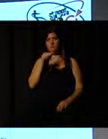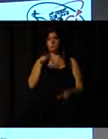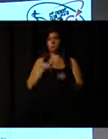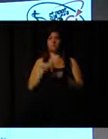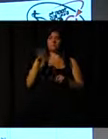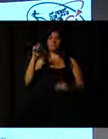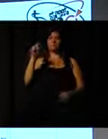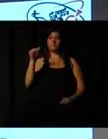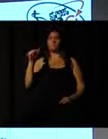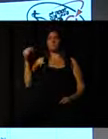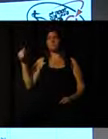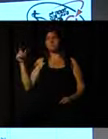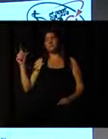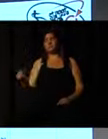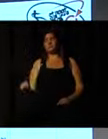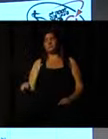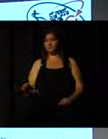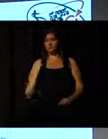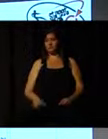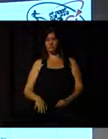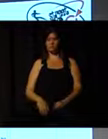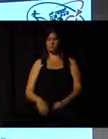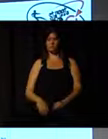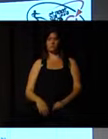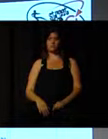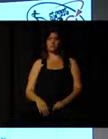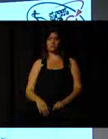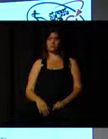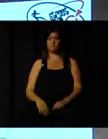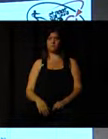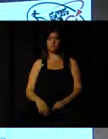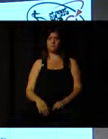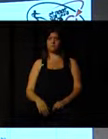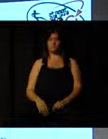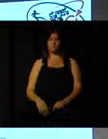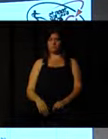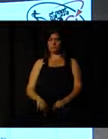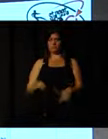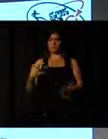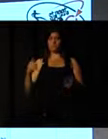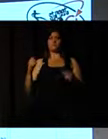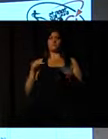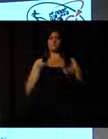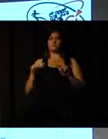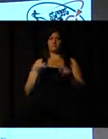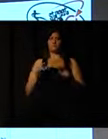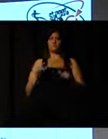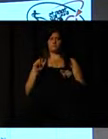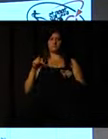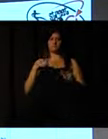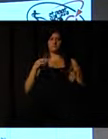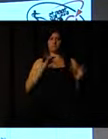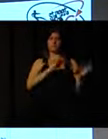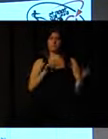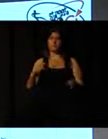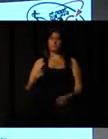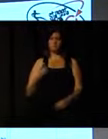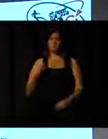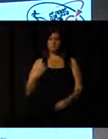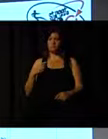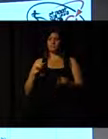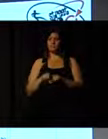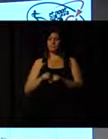does echo people who are taking part in sport. And so we need to work with the participants and converting them into